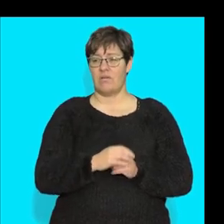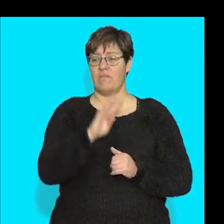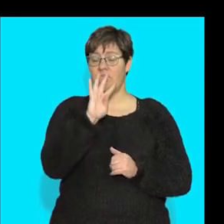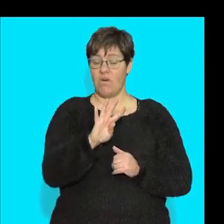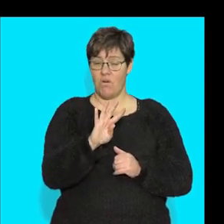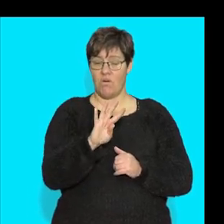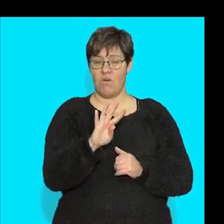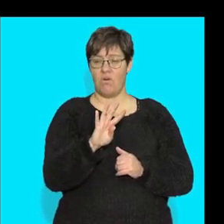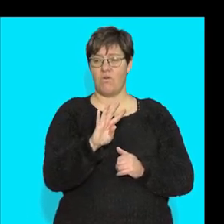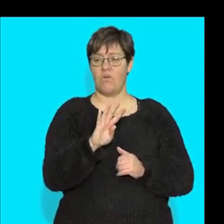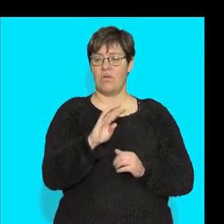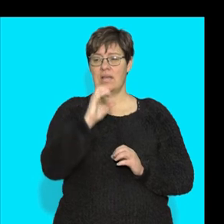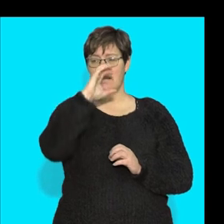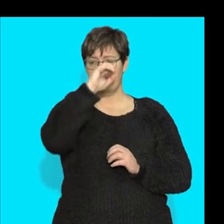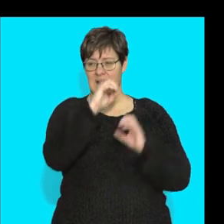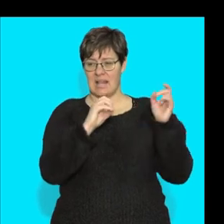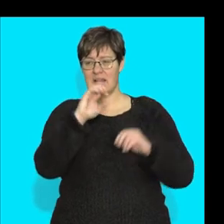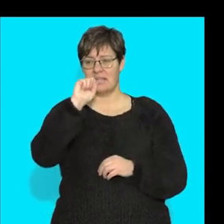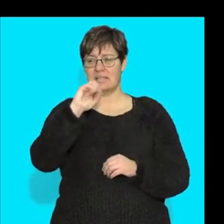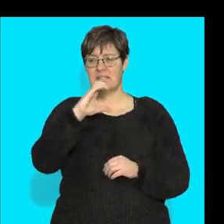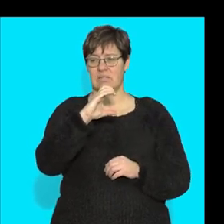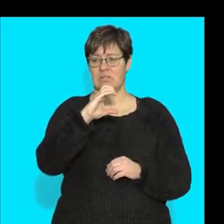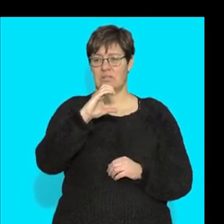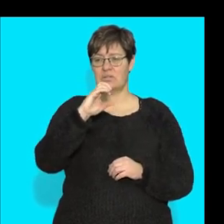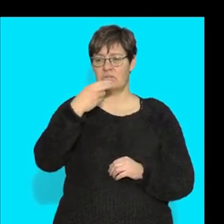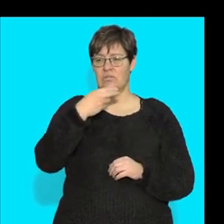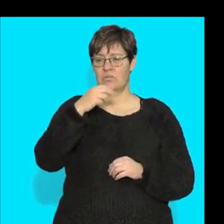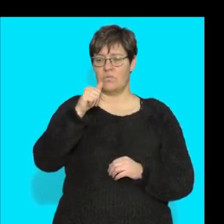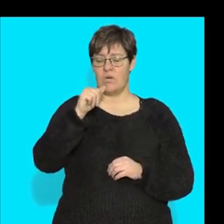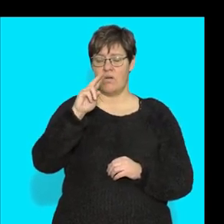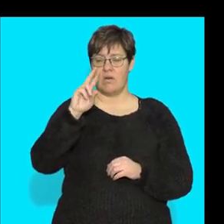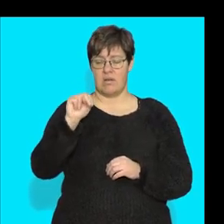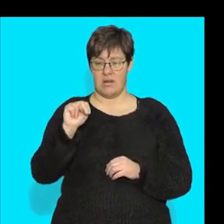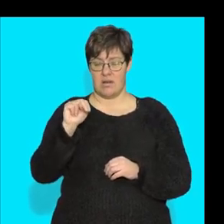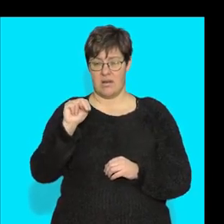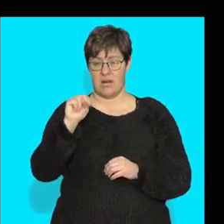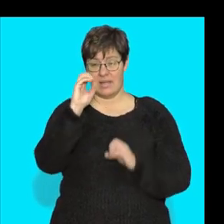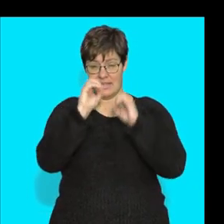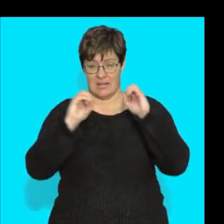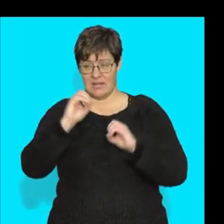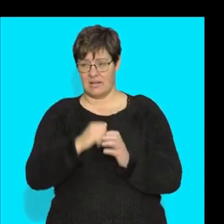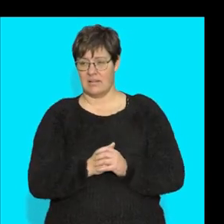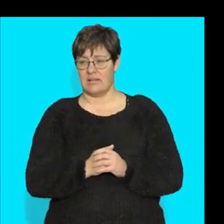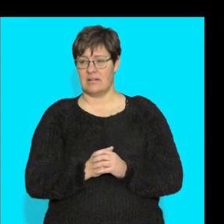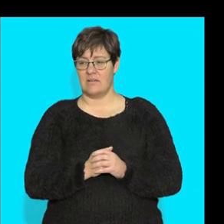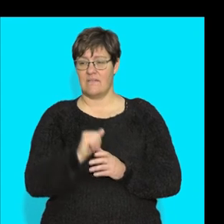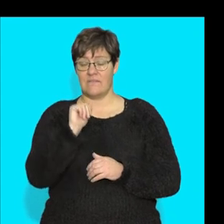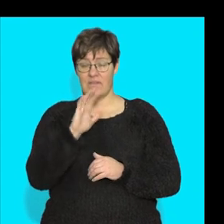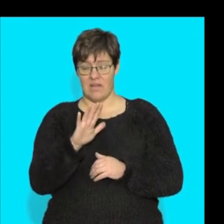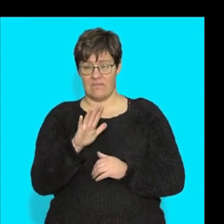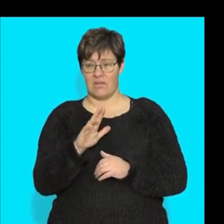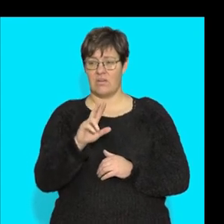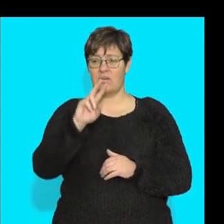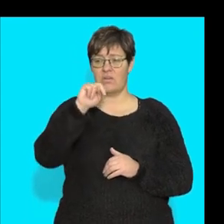around there and those are your Schwann cells five is your node of